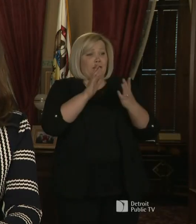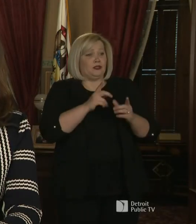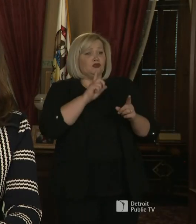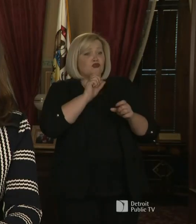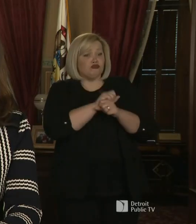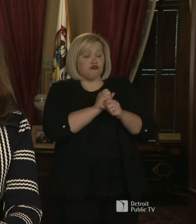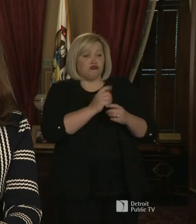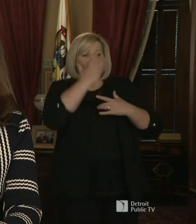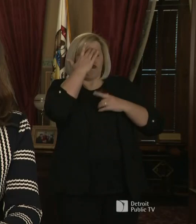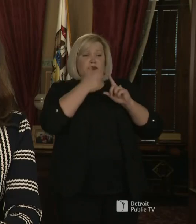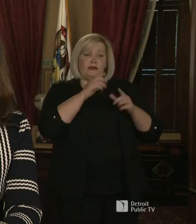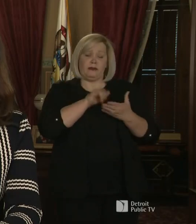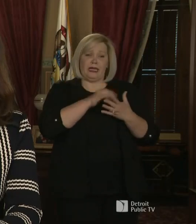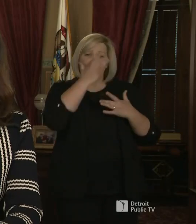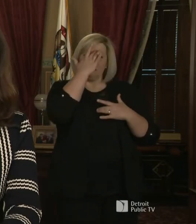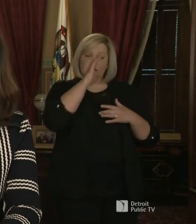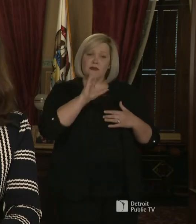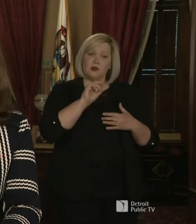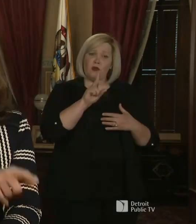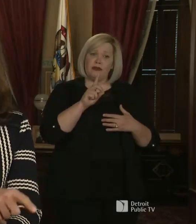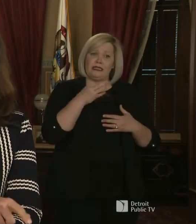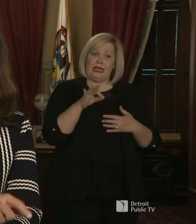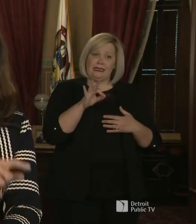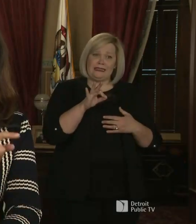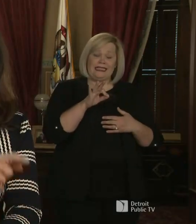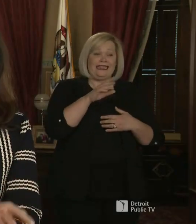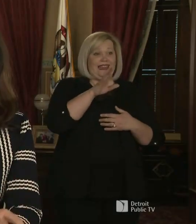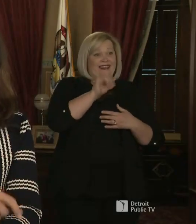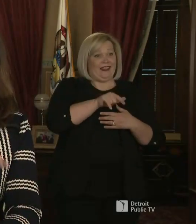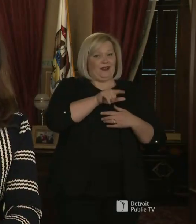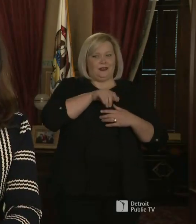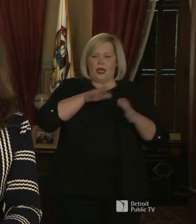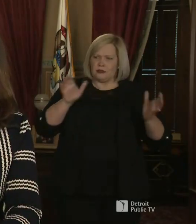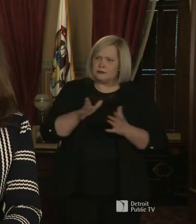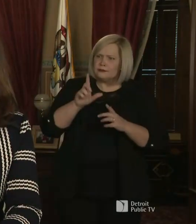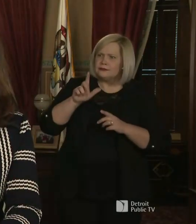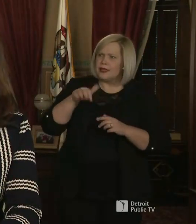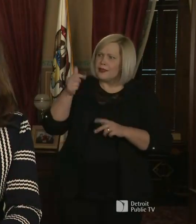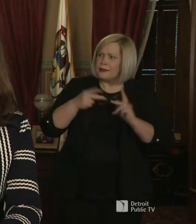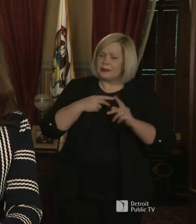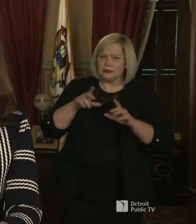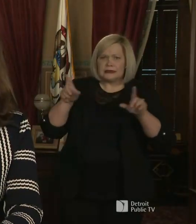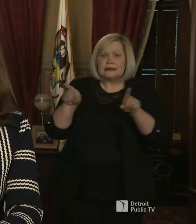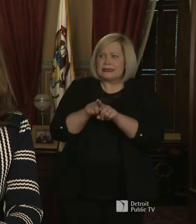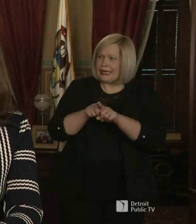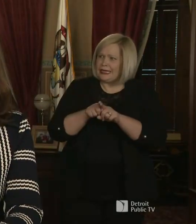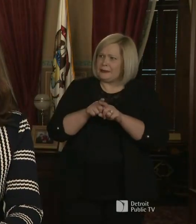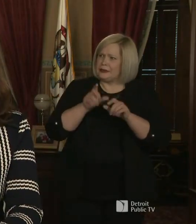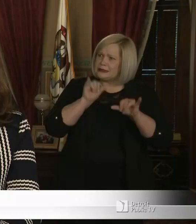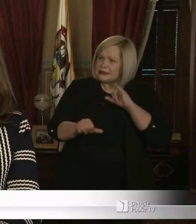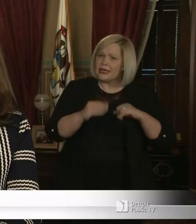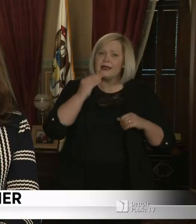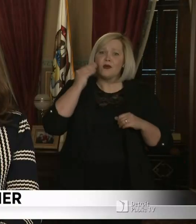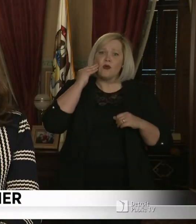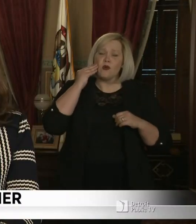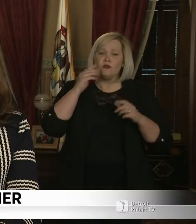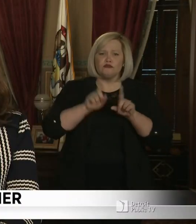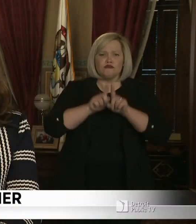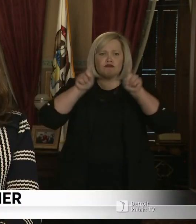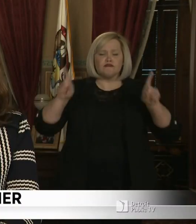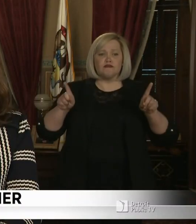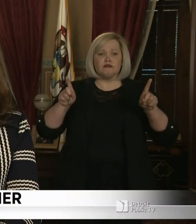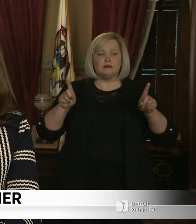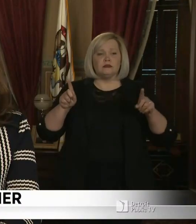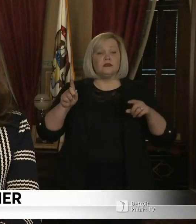very seriously and they're putting peer pressure on others to do the same. We know that people that are out there and